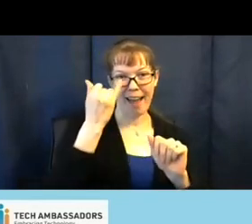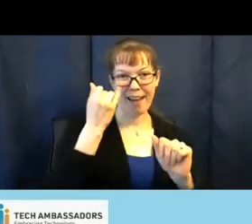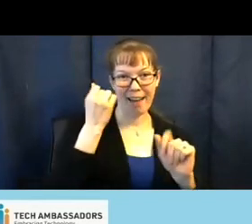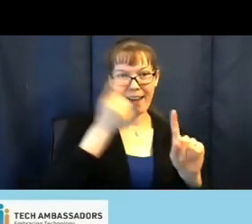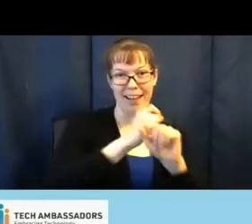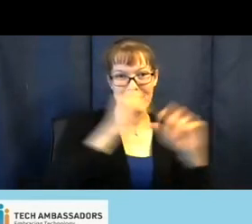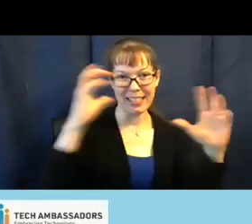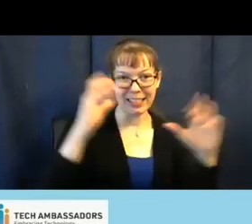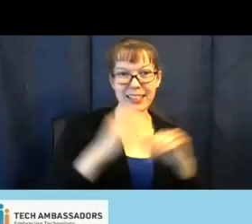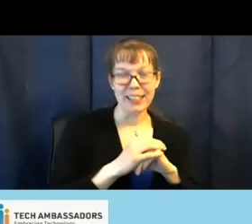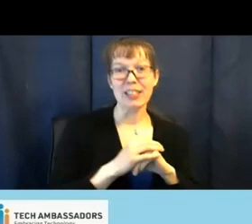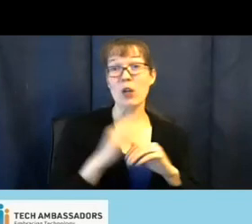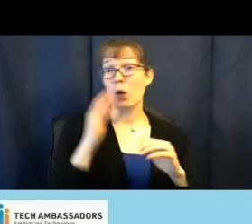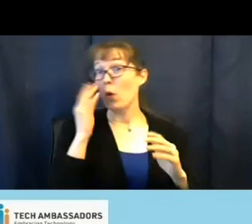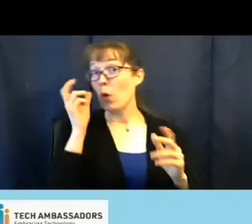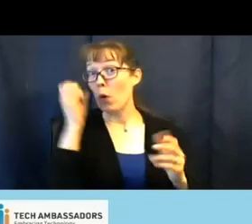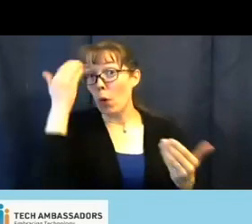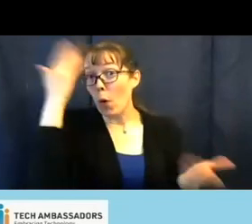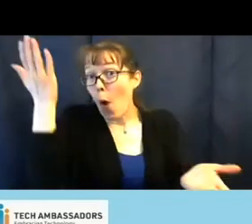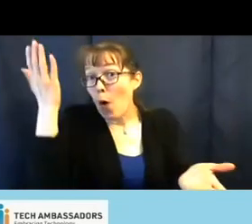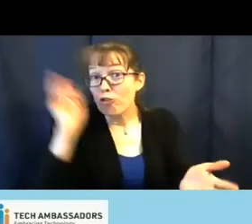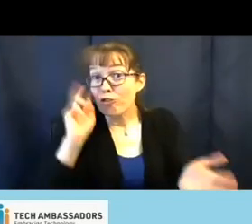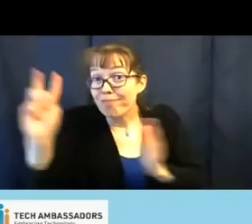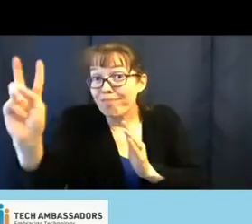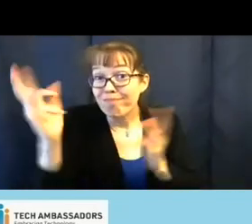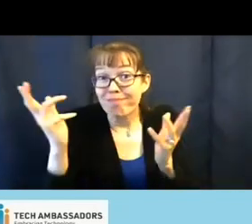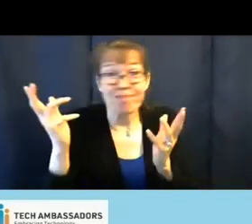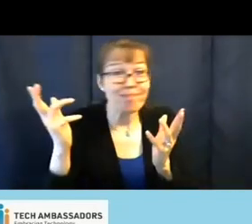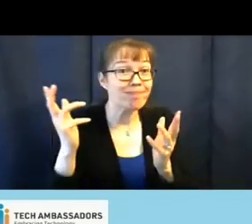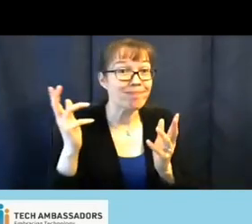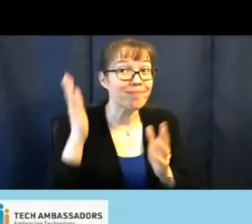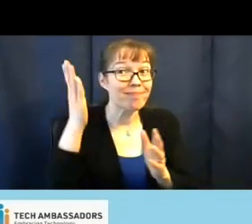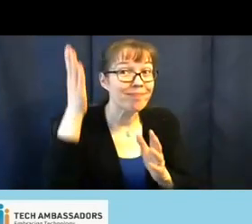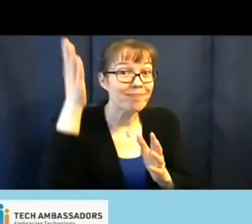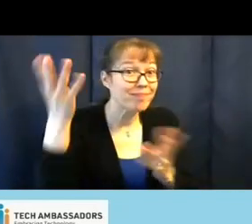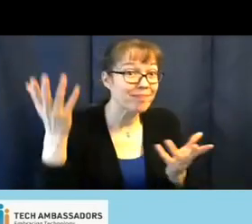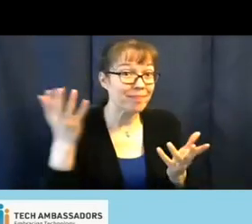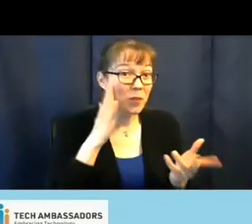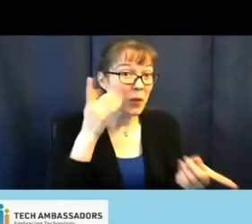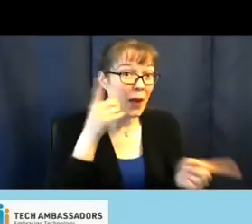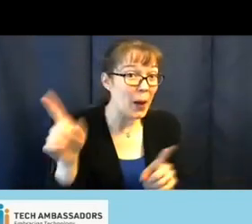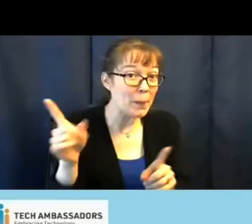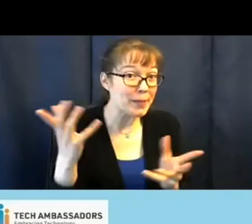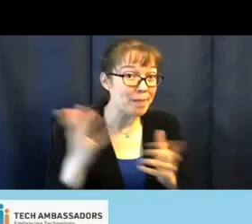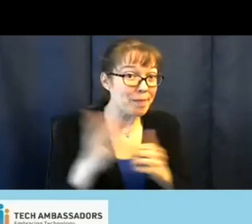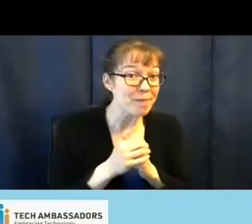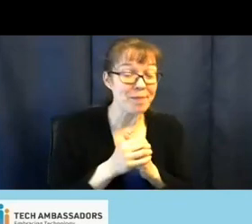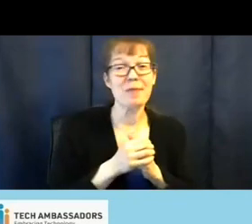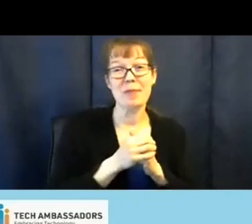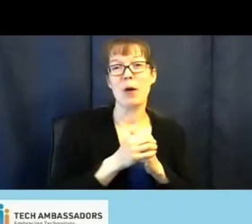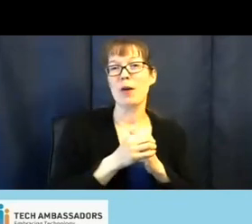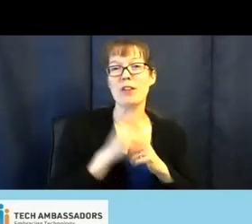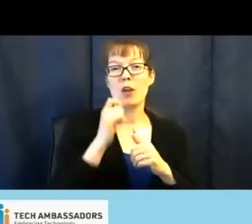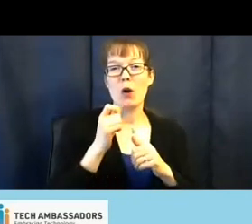And who knows, who knows what kind of journey we could be on in the future. All righty. Just